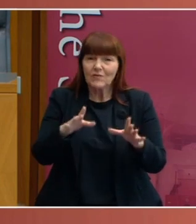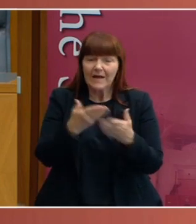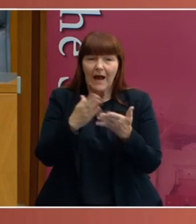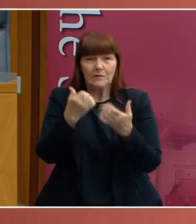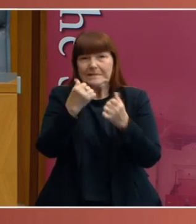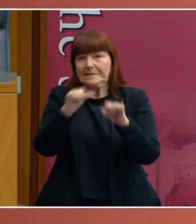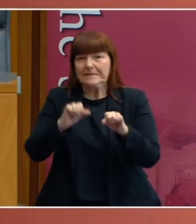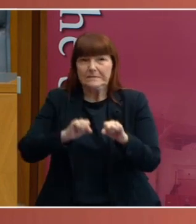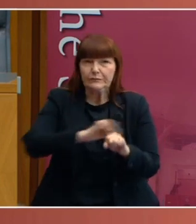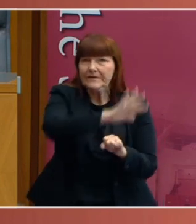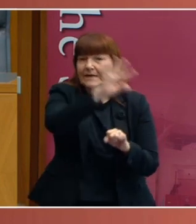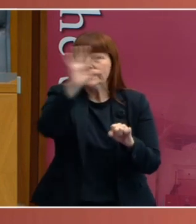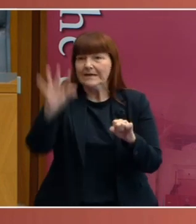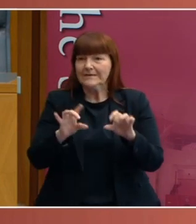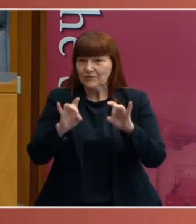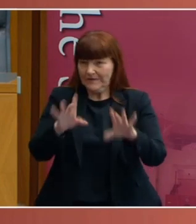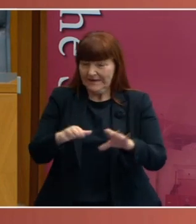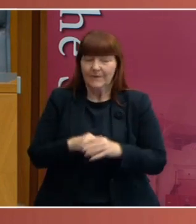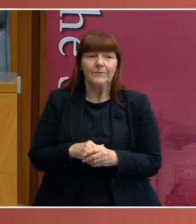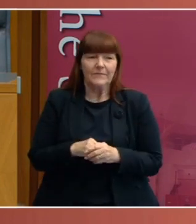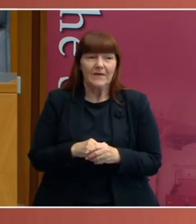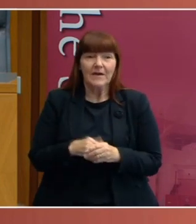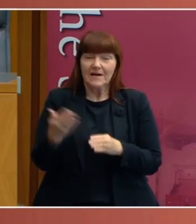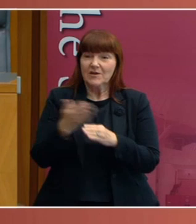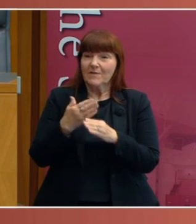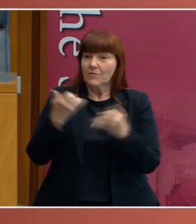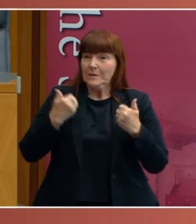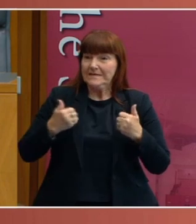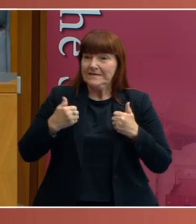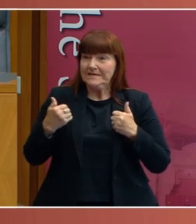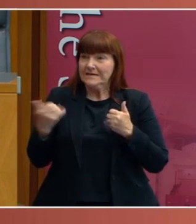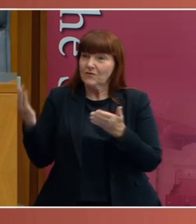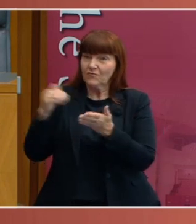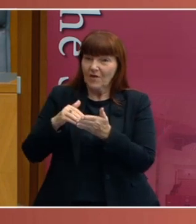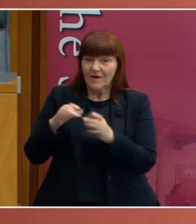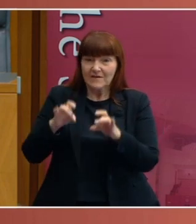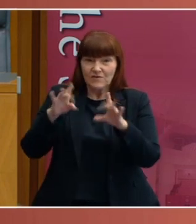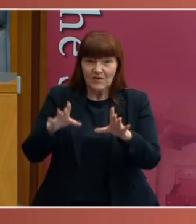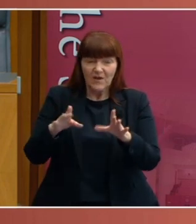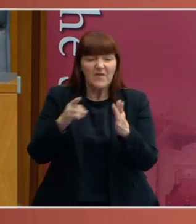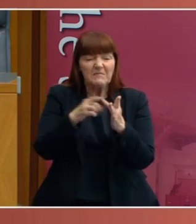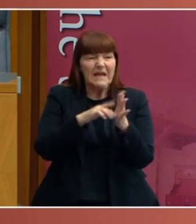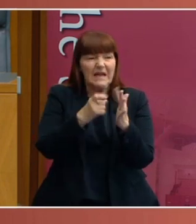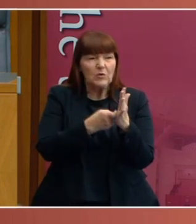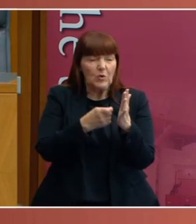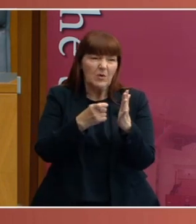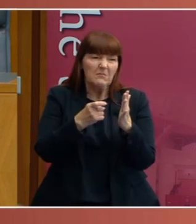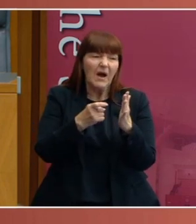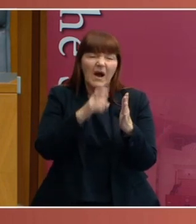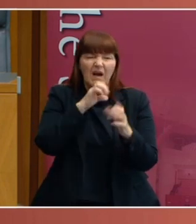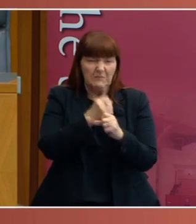So, before disease got to Australia, there was an intergovernmental agreement. And this was formed in November 1918.